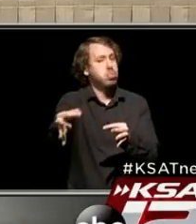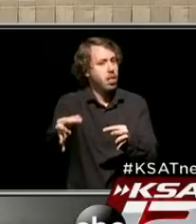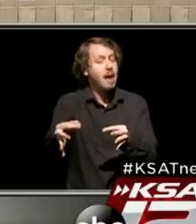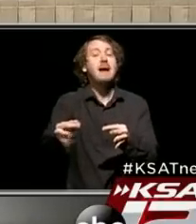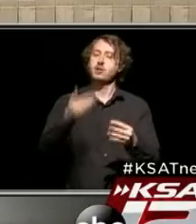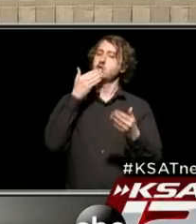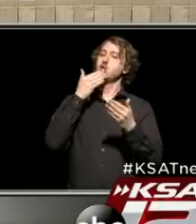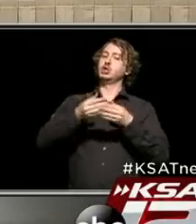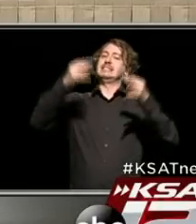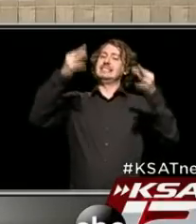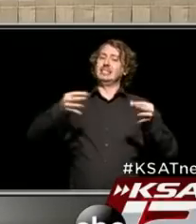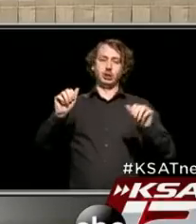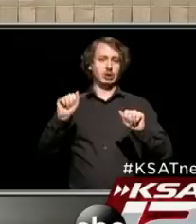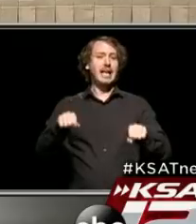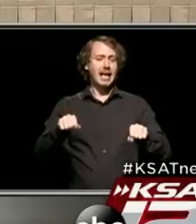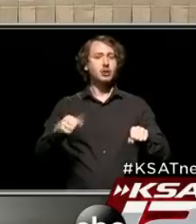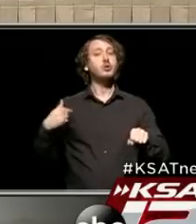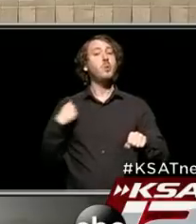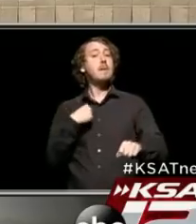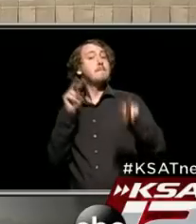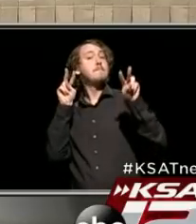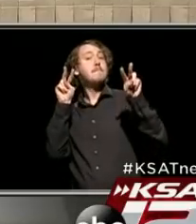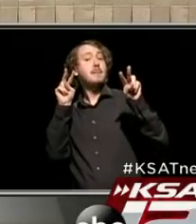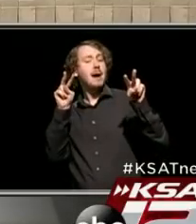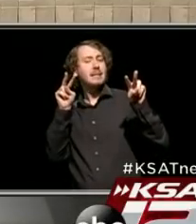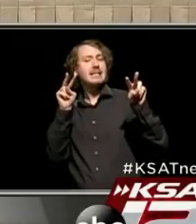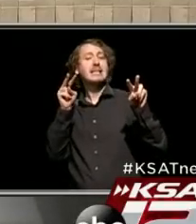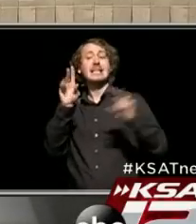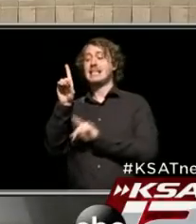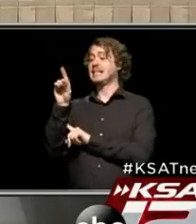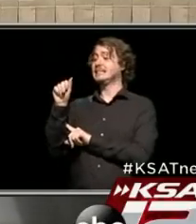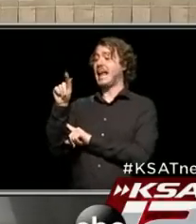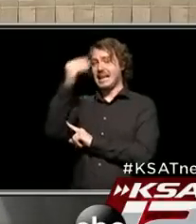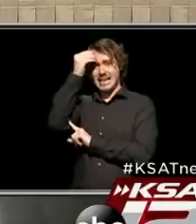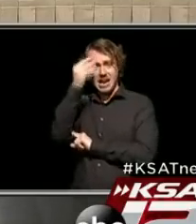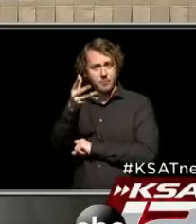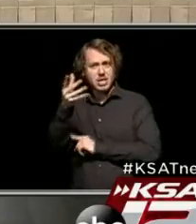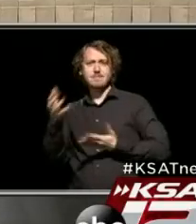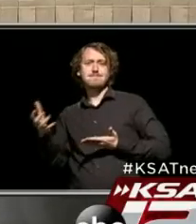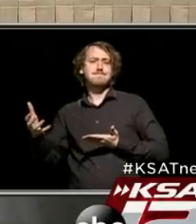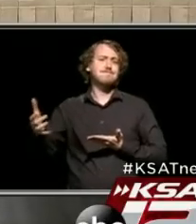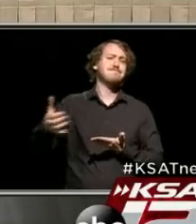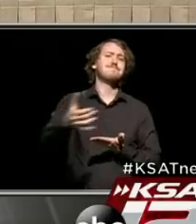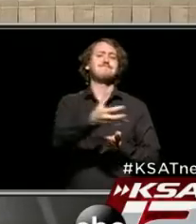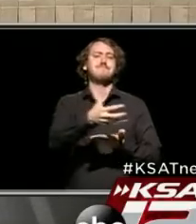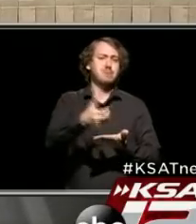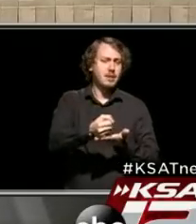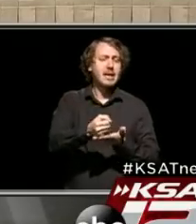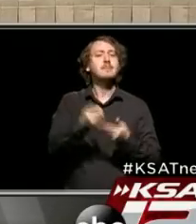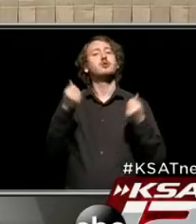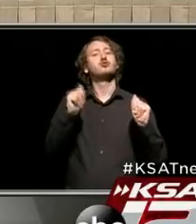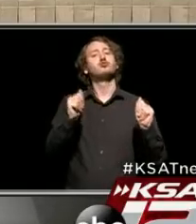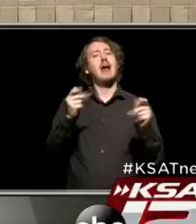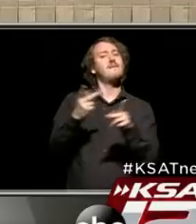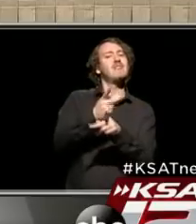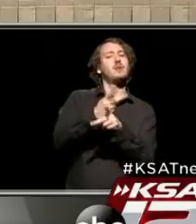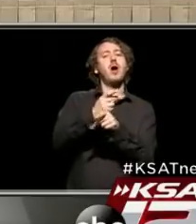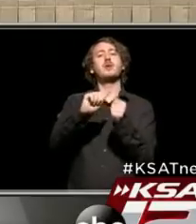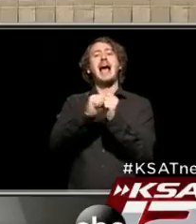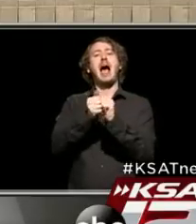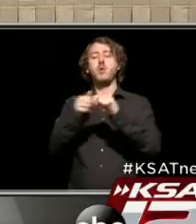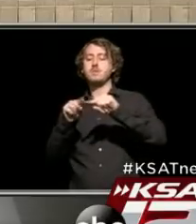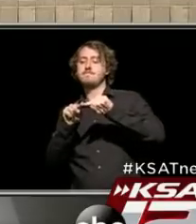So one of the things that we've been looking most forward to is compiling all the data and looking at how this curve